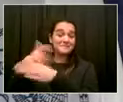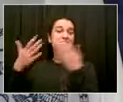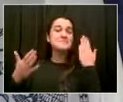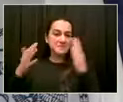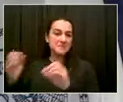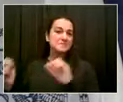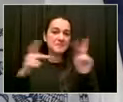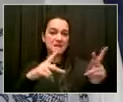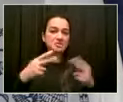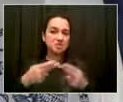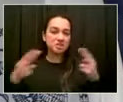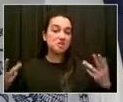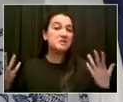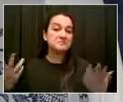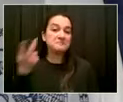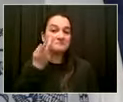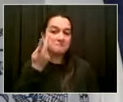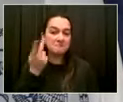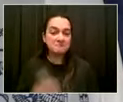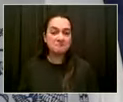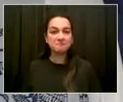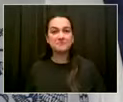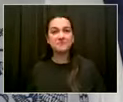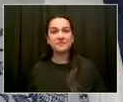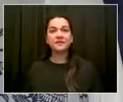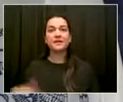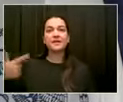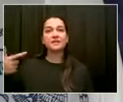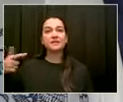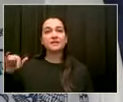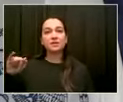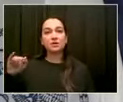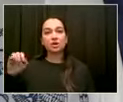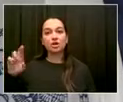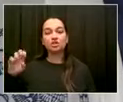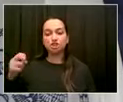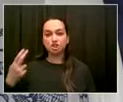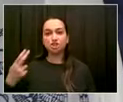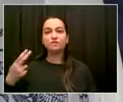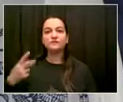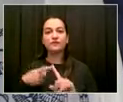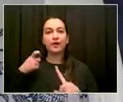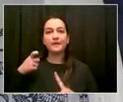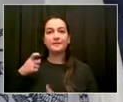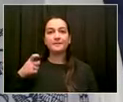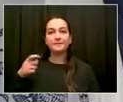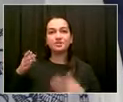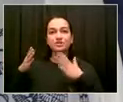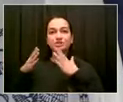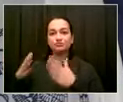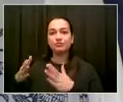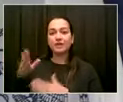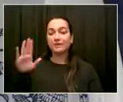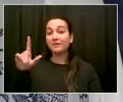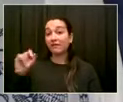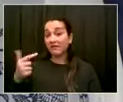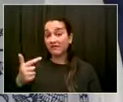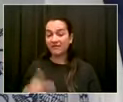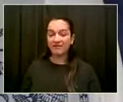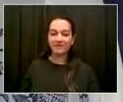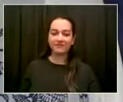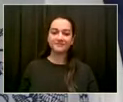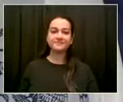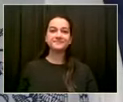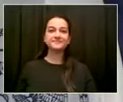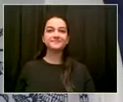Hello, Mayor. How are you? Gersh, I'm doing well. How are you today? I'm living the dream. My son is in remote learning, so